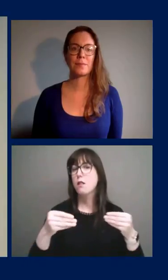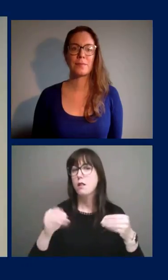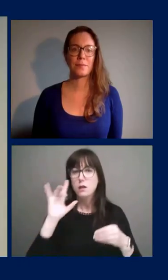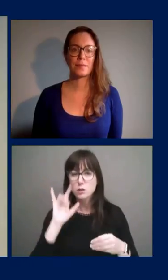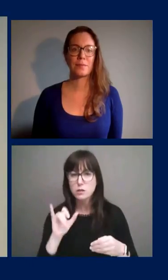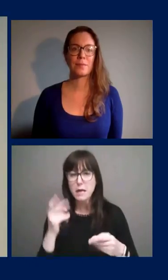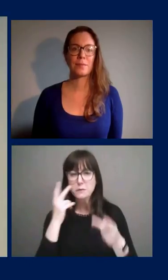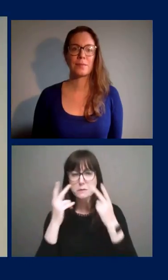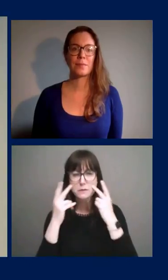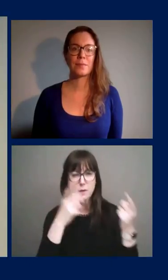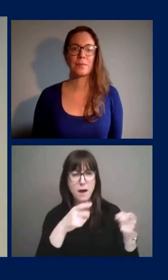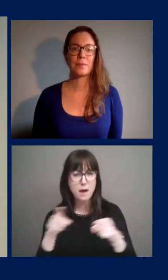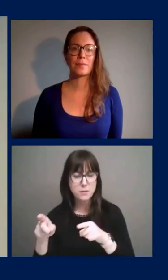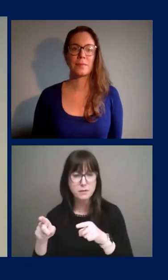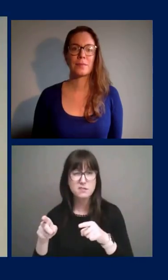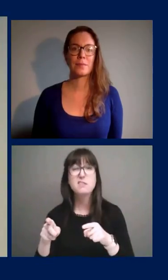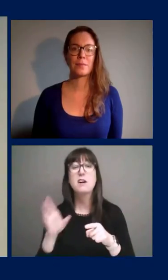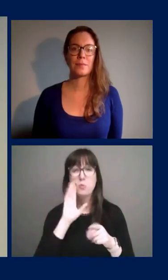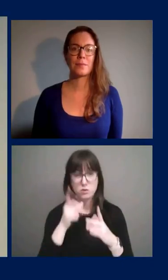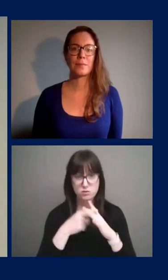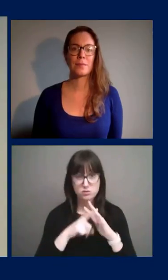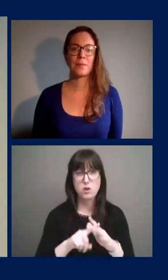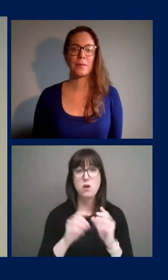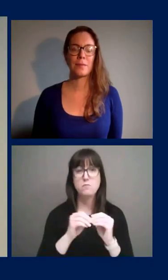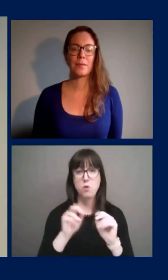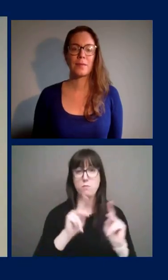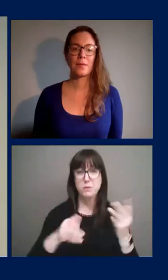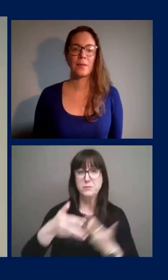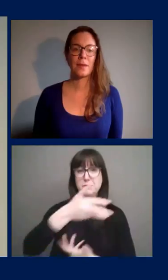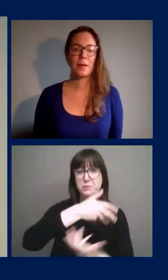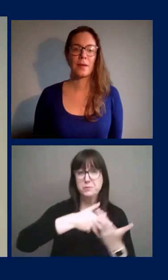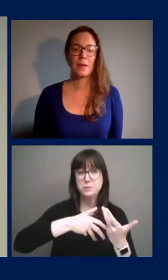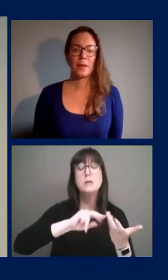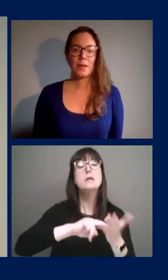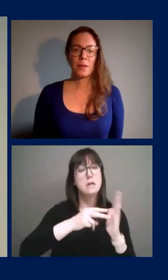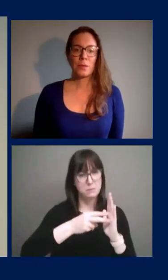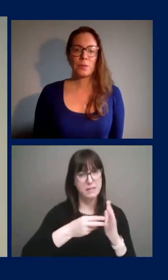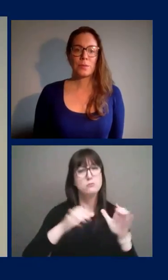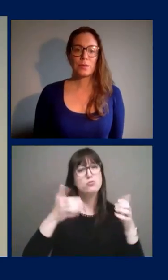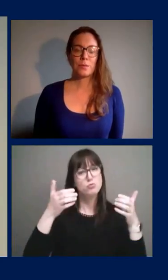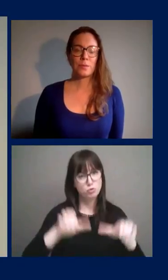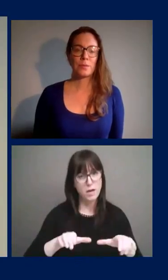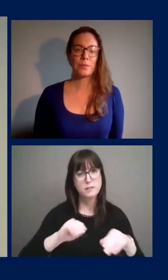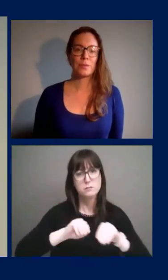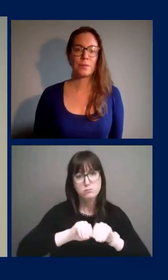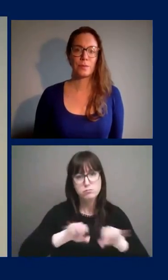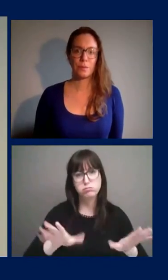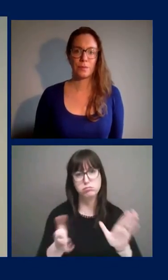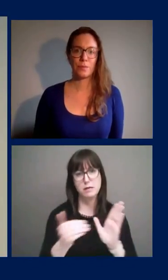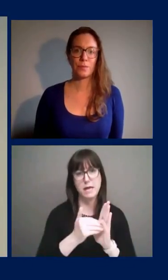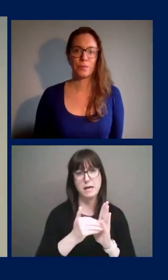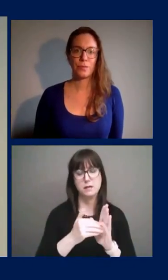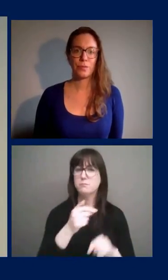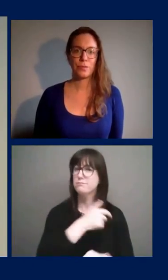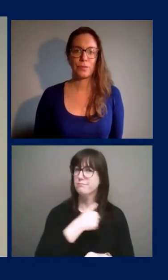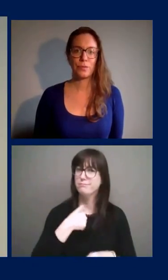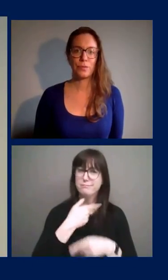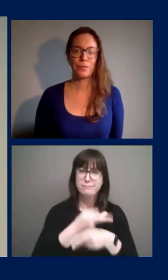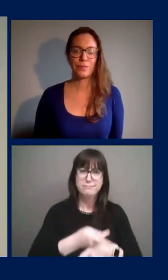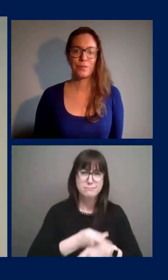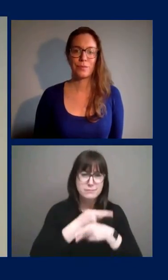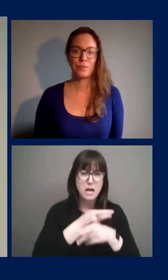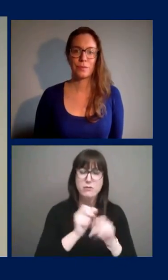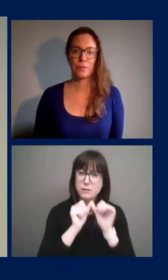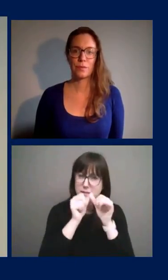increase our interactions with others, there is an increased risk of infection rates rising. We have to stay vigilant and continue to practice